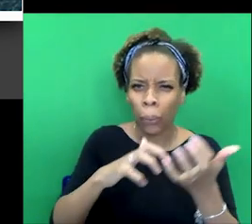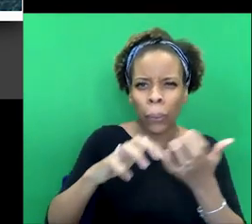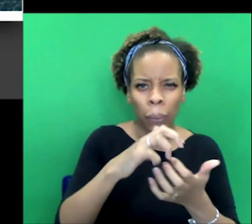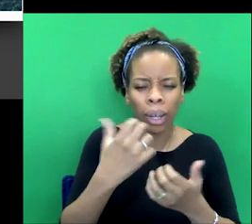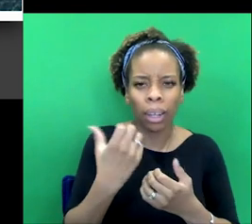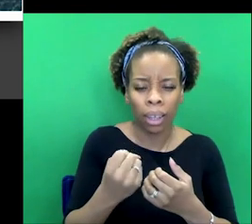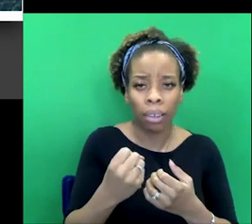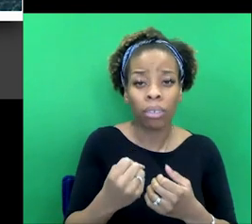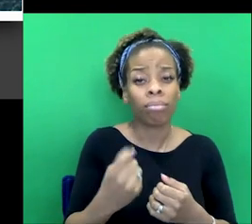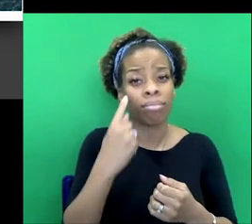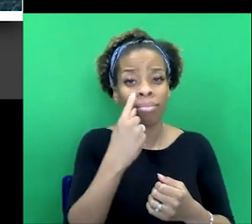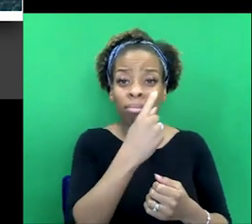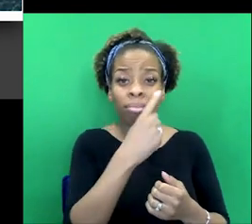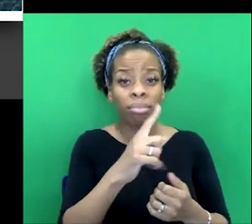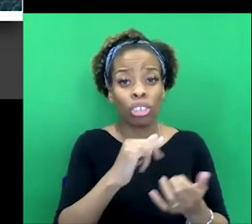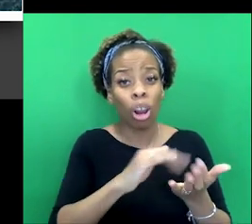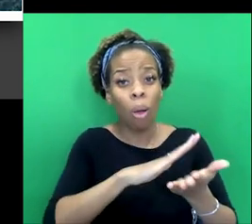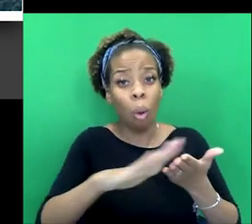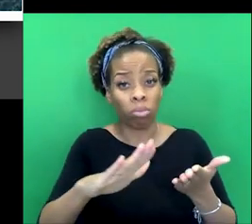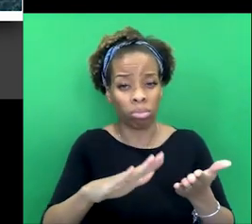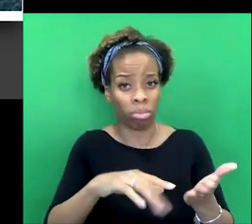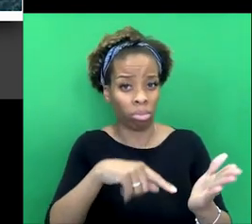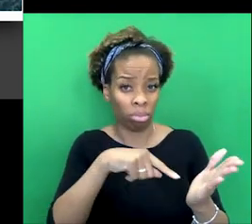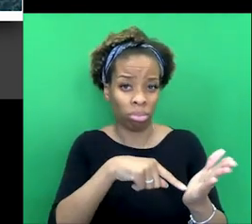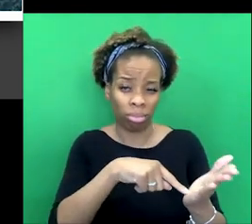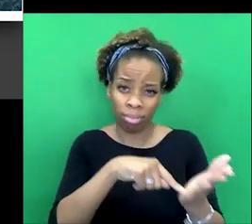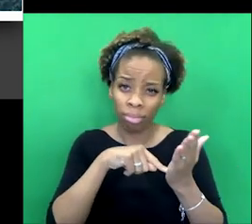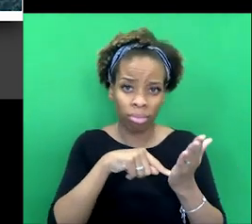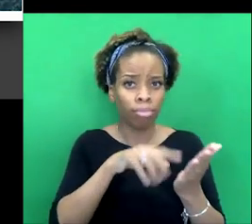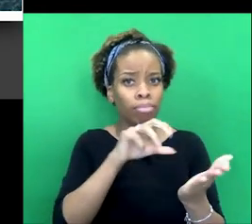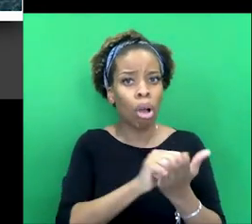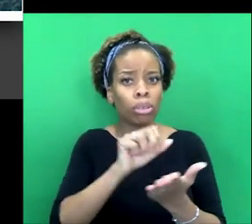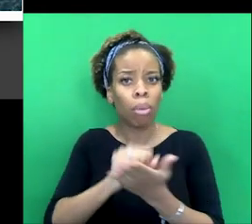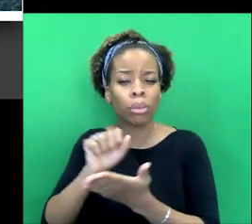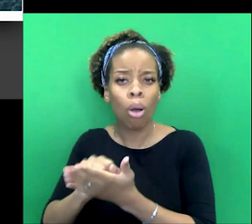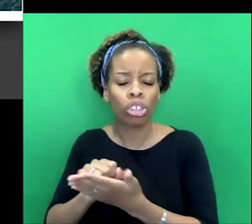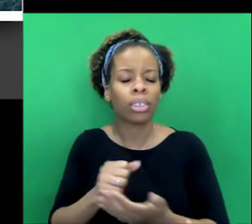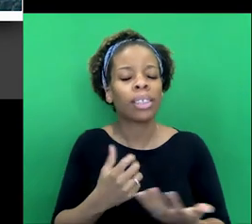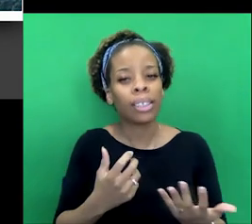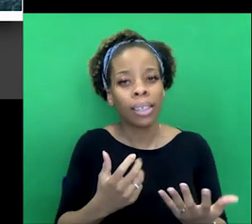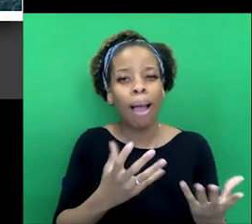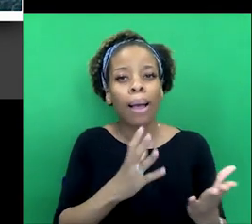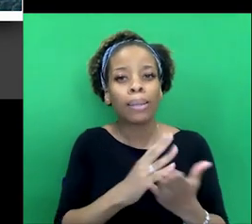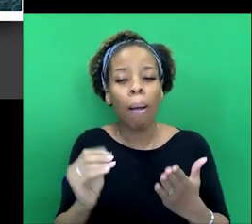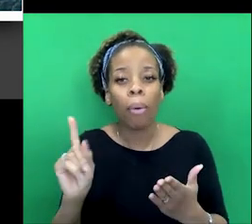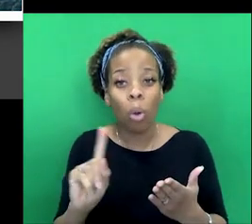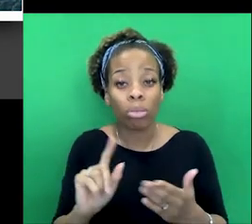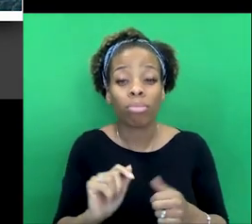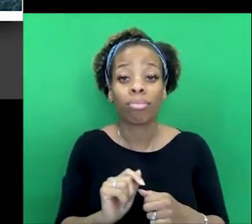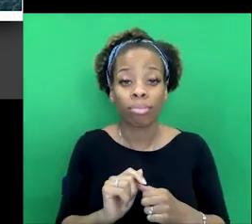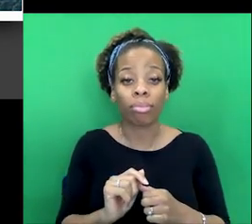in the Sherlock stories where there are a number of stories where people